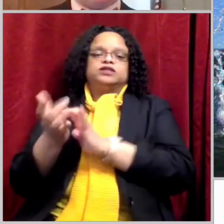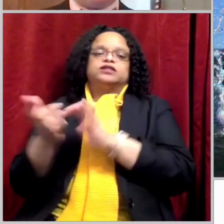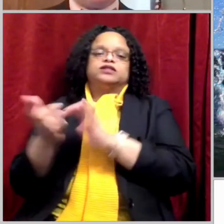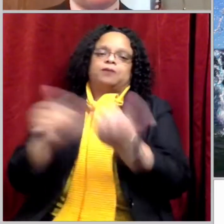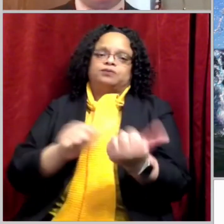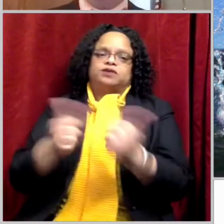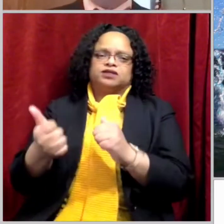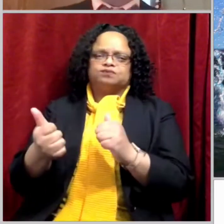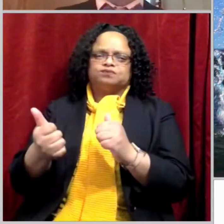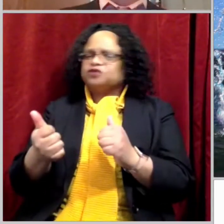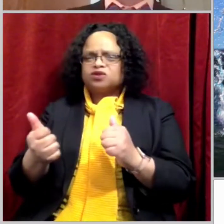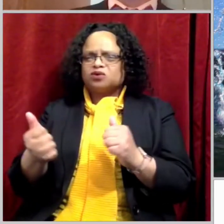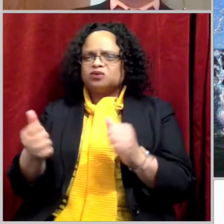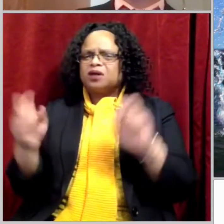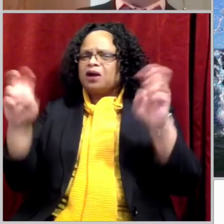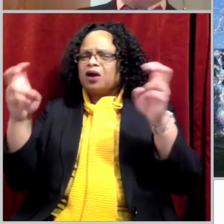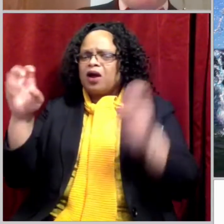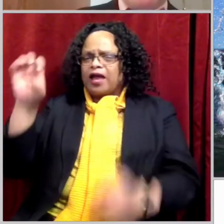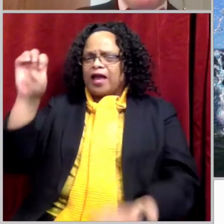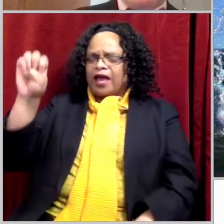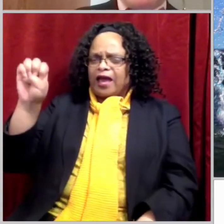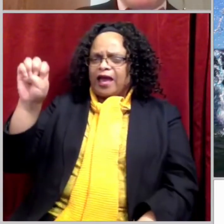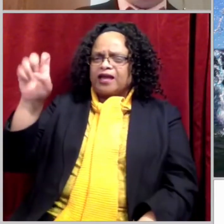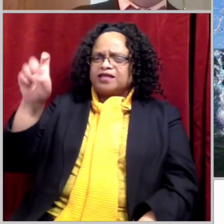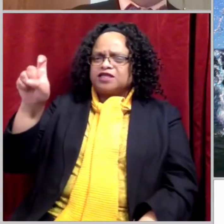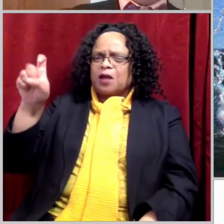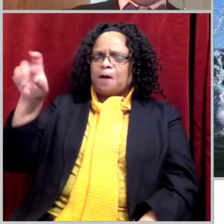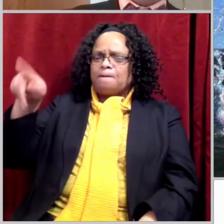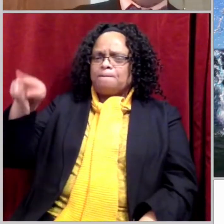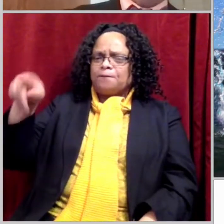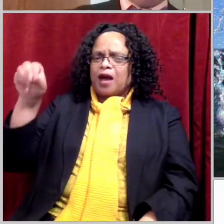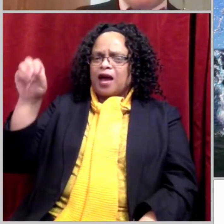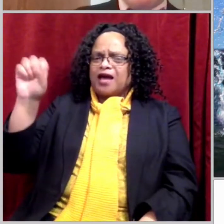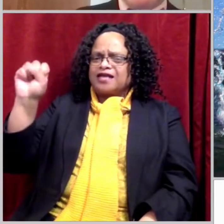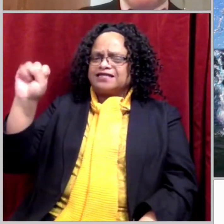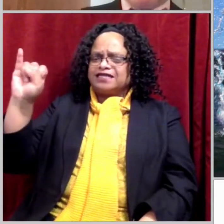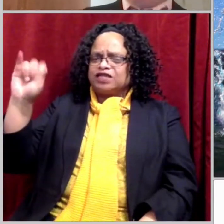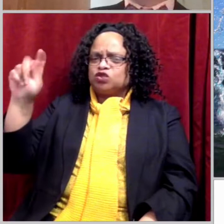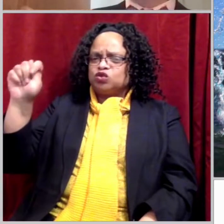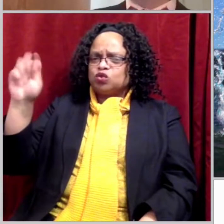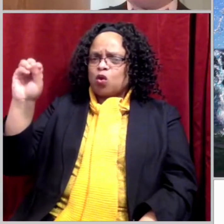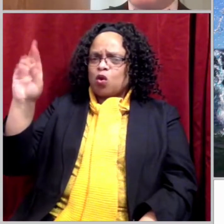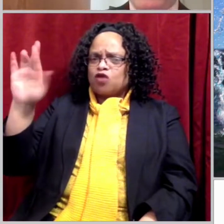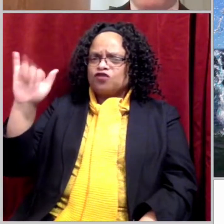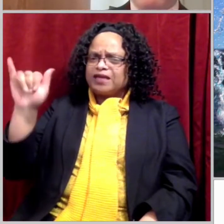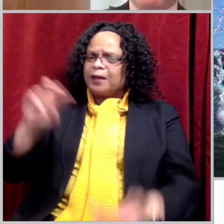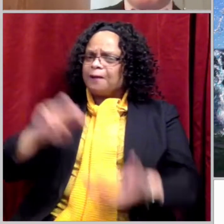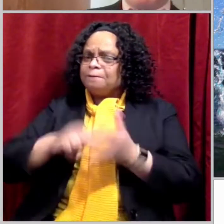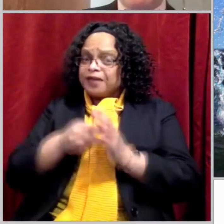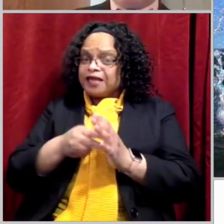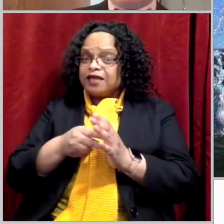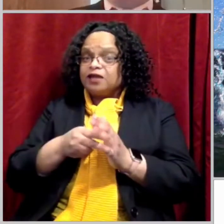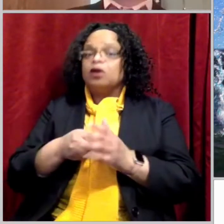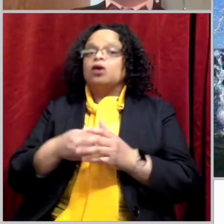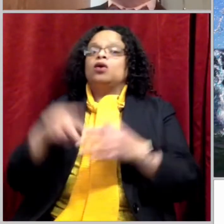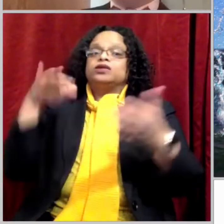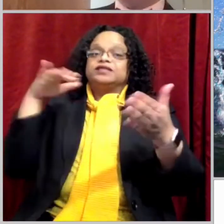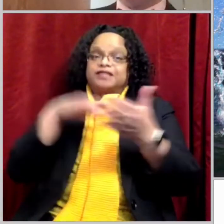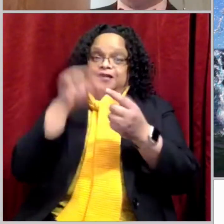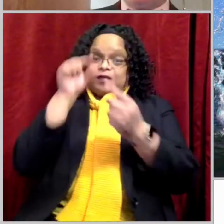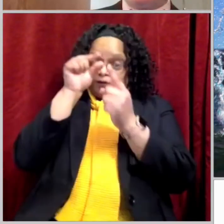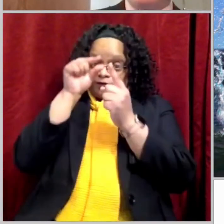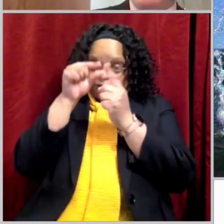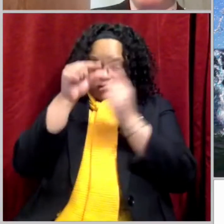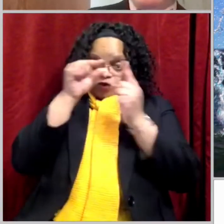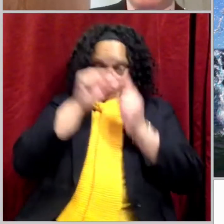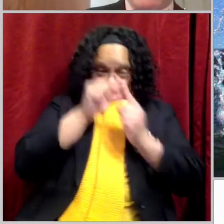expository study is a verse-by-verse study where we are going to try and extrapolate some truths relating to, in